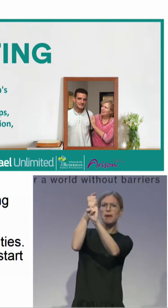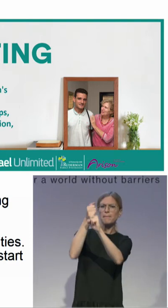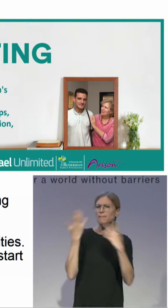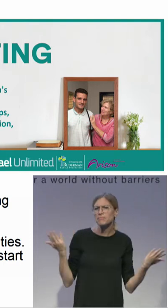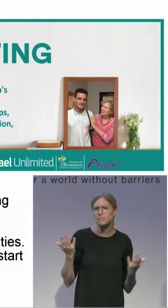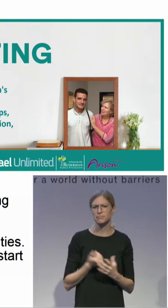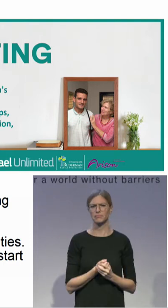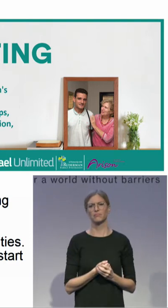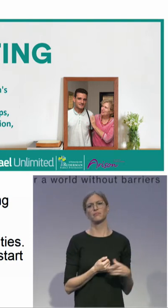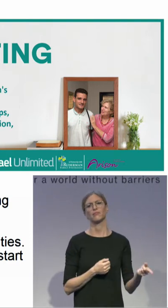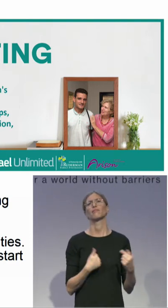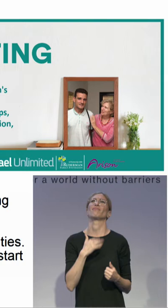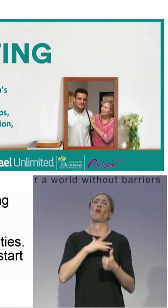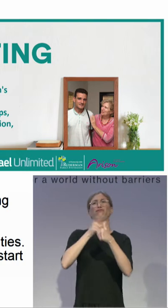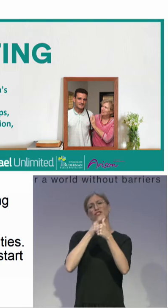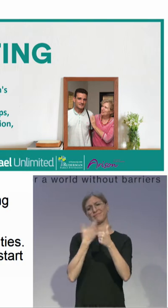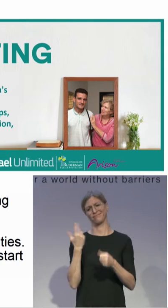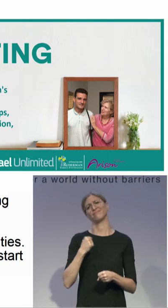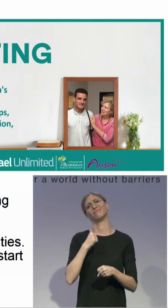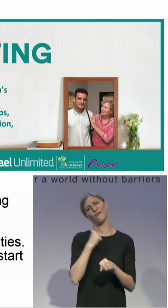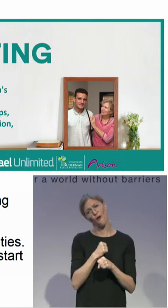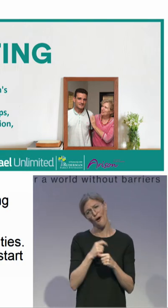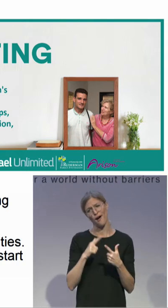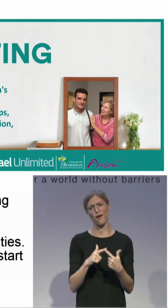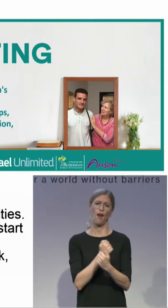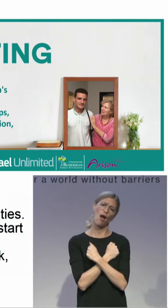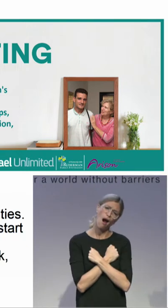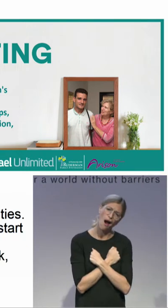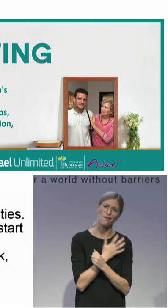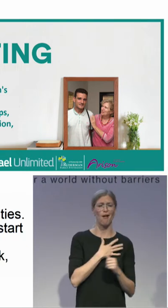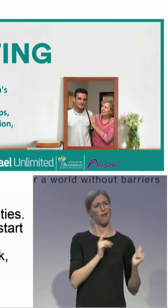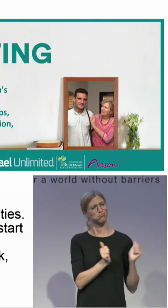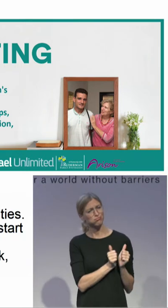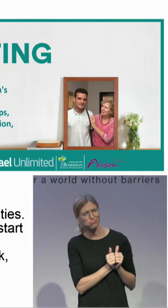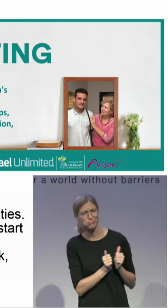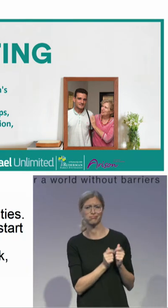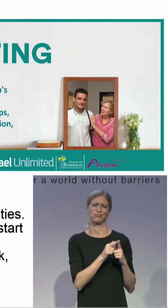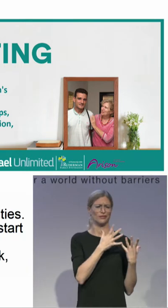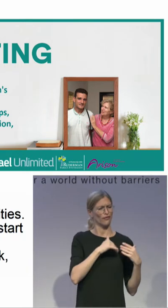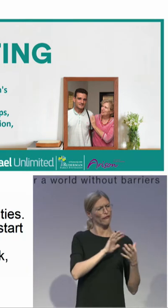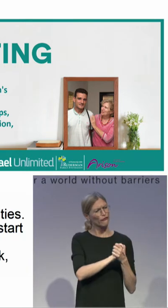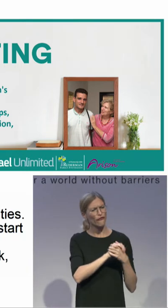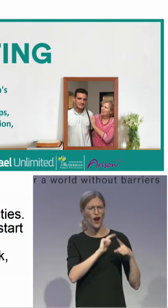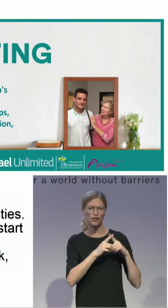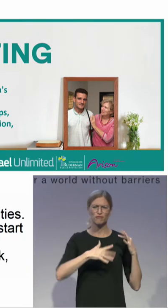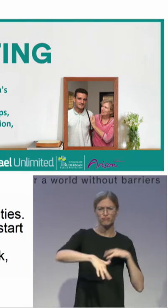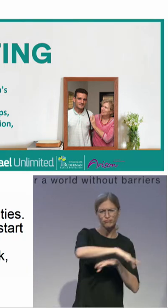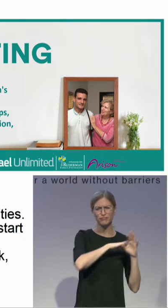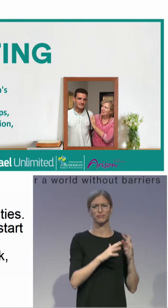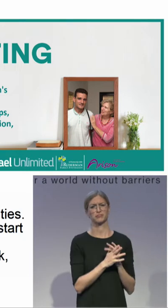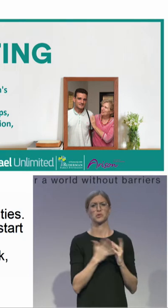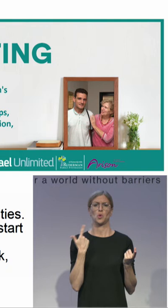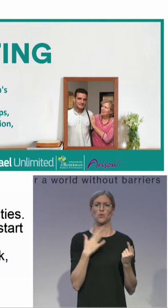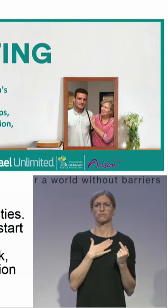work, love, meaningful relationship, being able to practice their religion. And we work